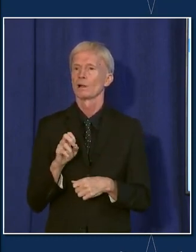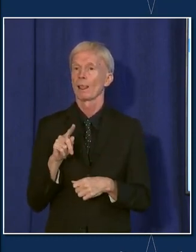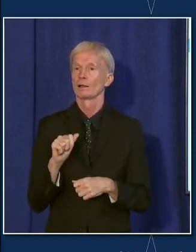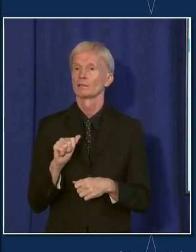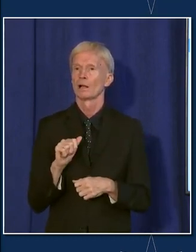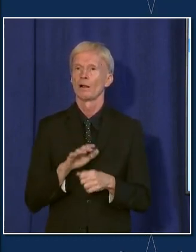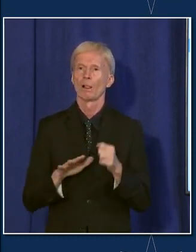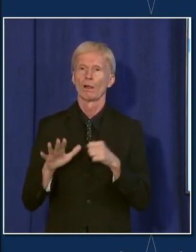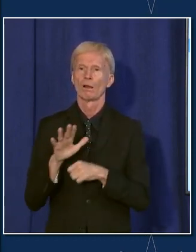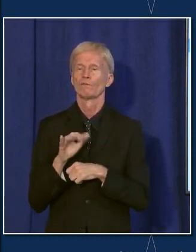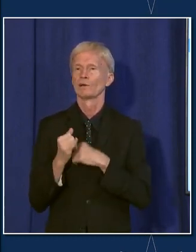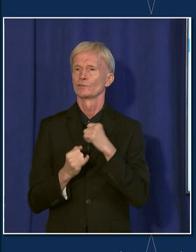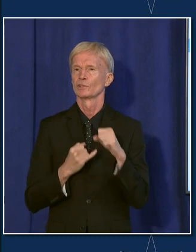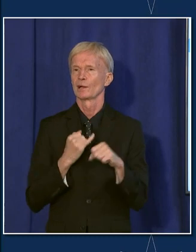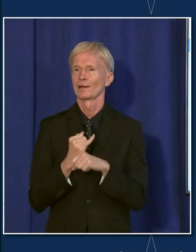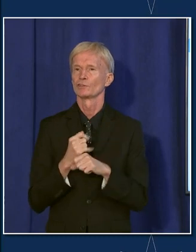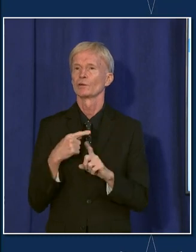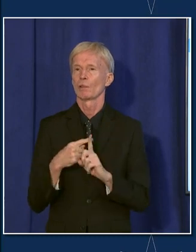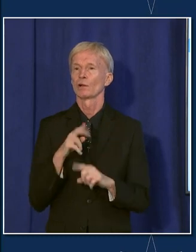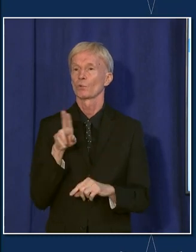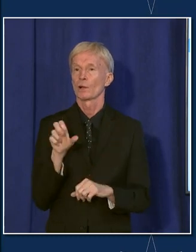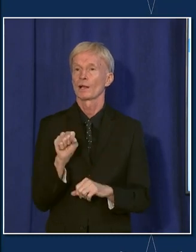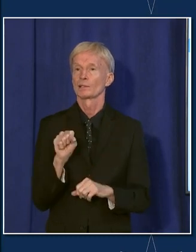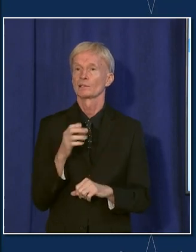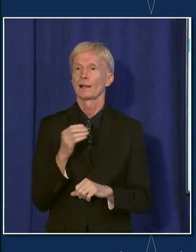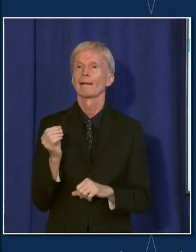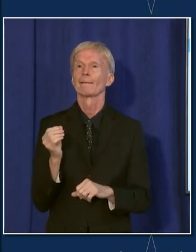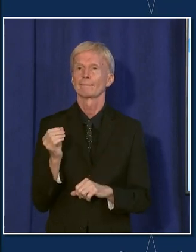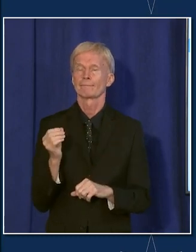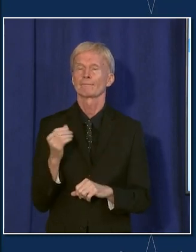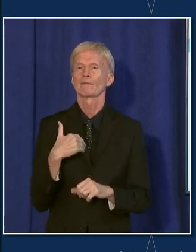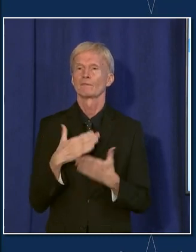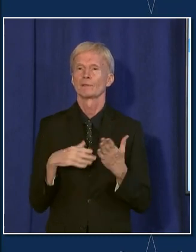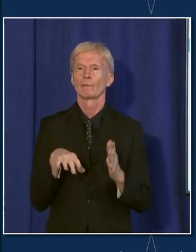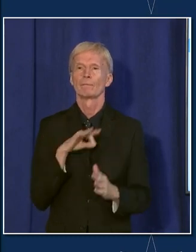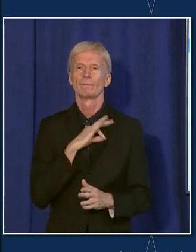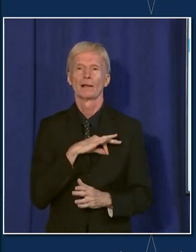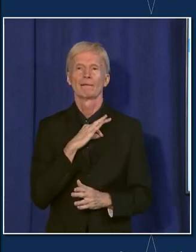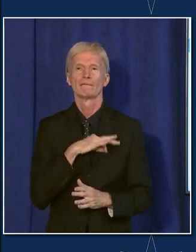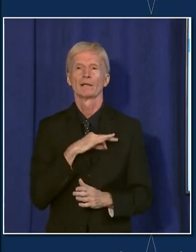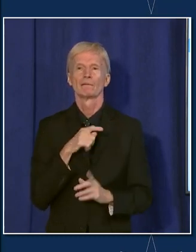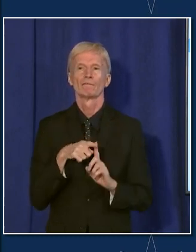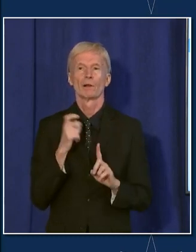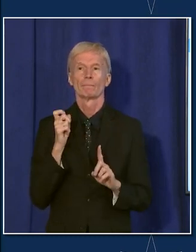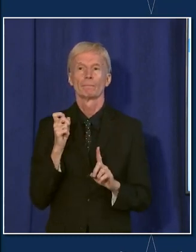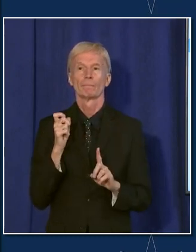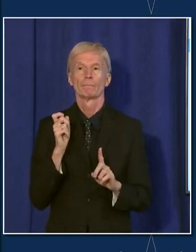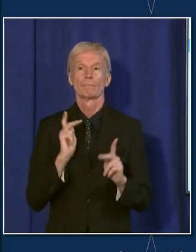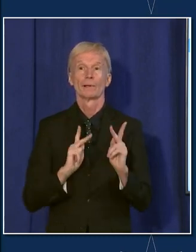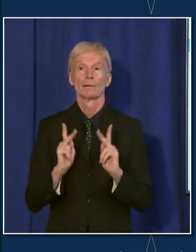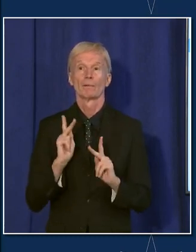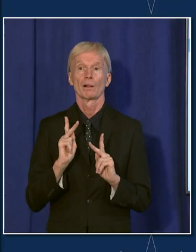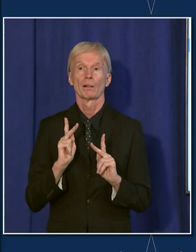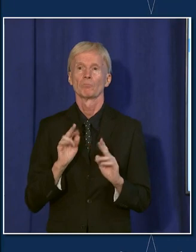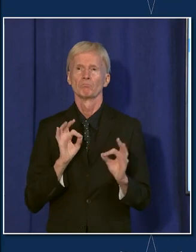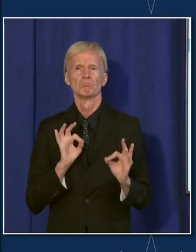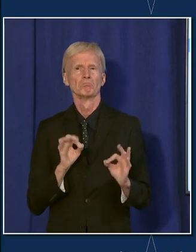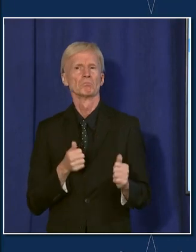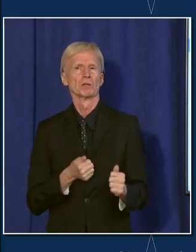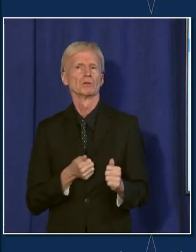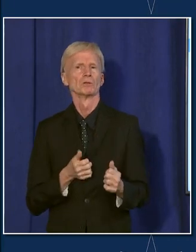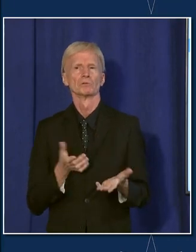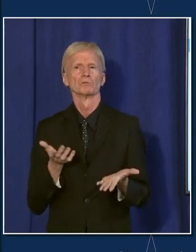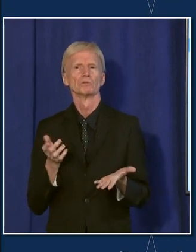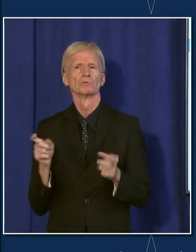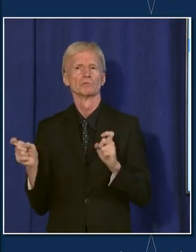internationally as well as here in the U.S. And we do have some benefit of having been in quite good control and